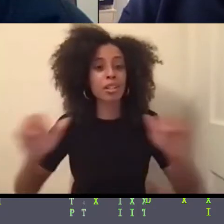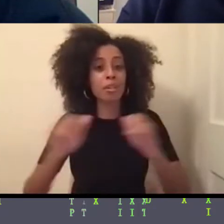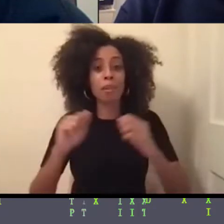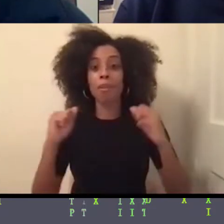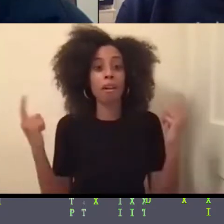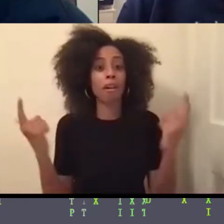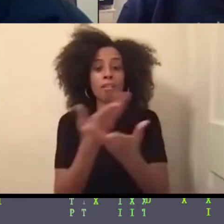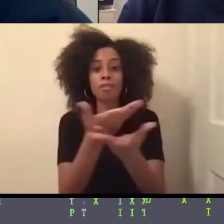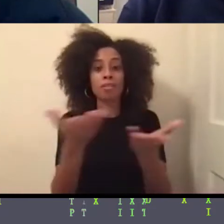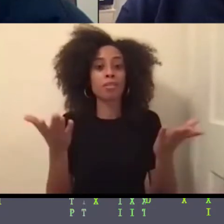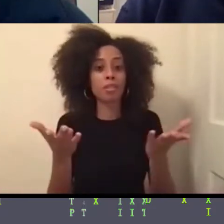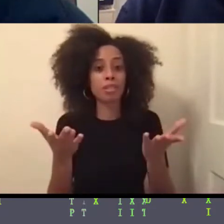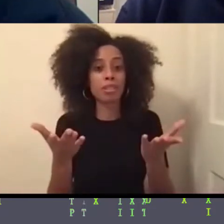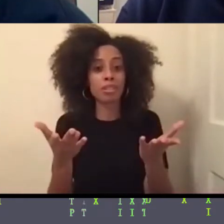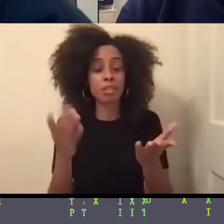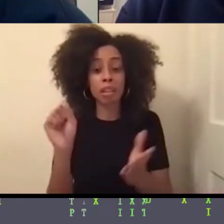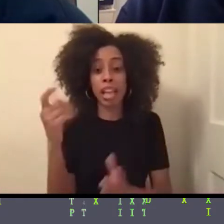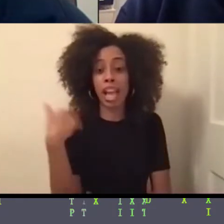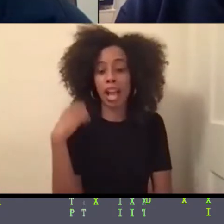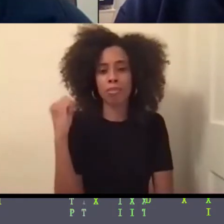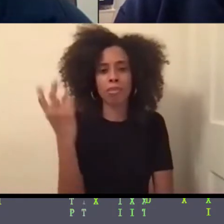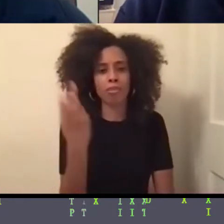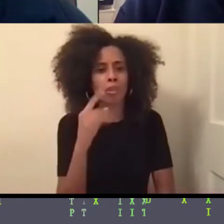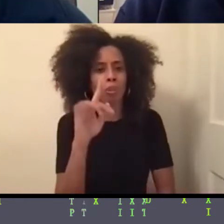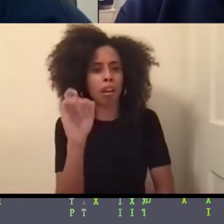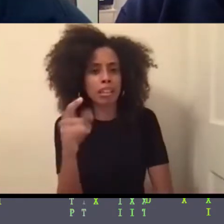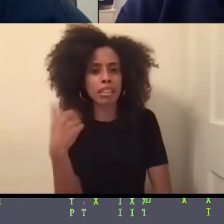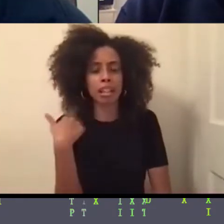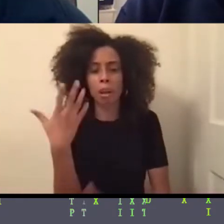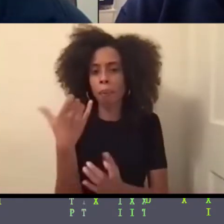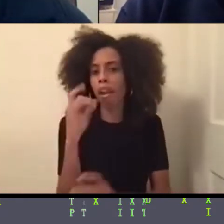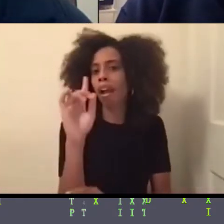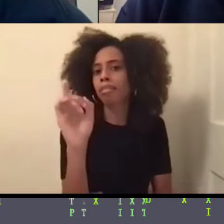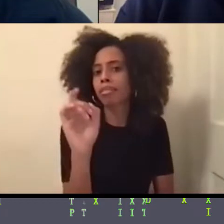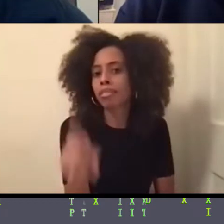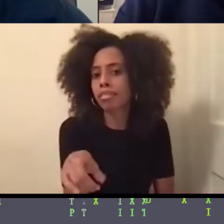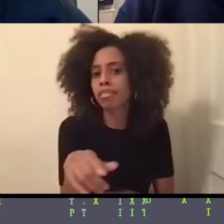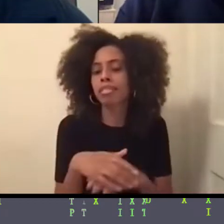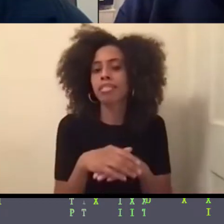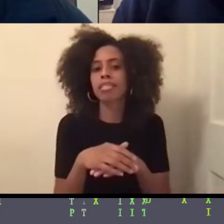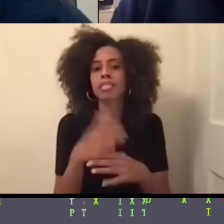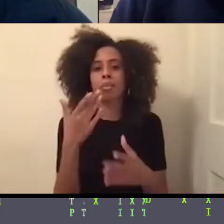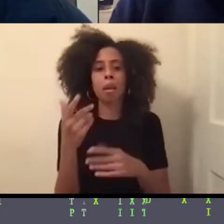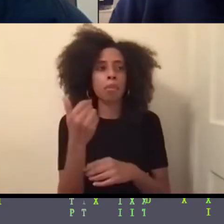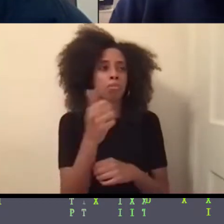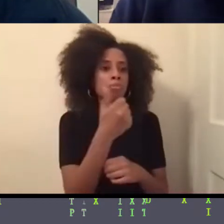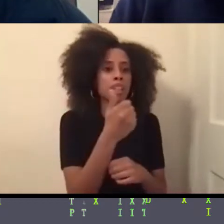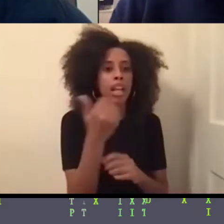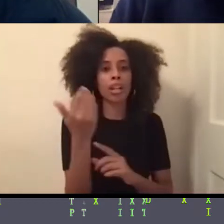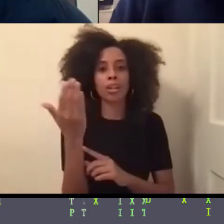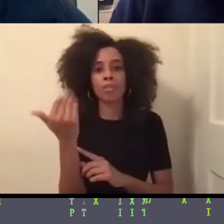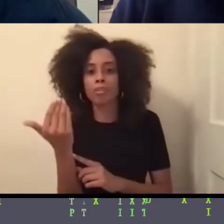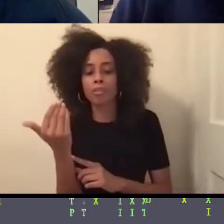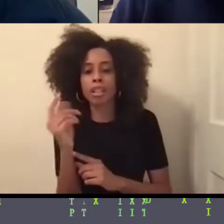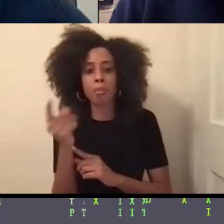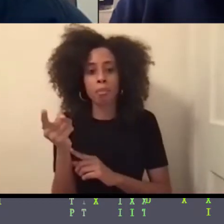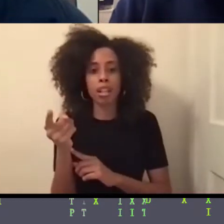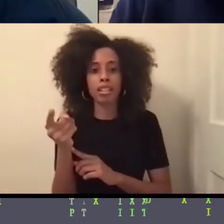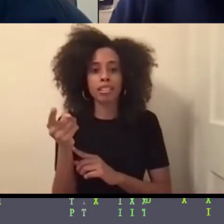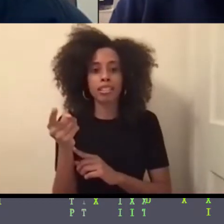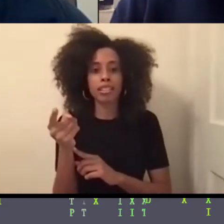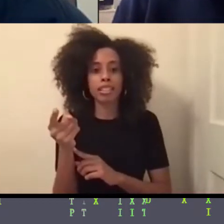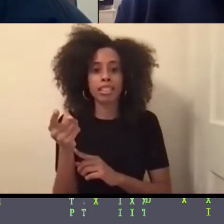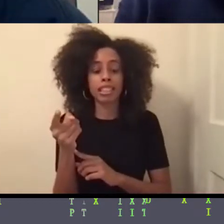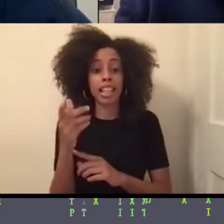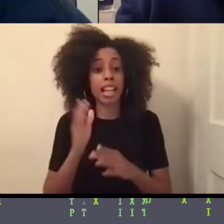Yeah, so I have a few questions that I'd like to ask y'all. Maybe about 10 or 15 minutes before the top of the hour. We'll turn it over